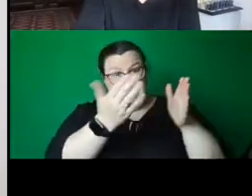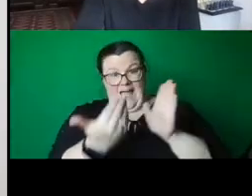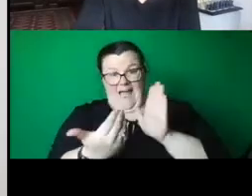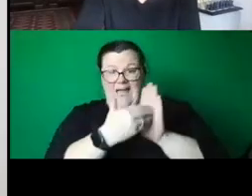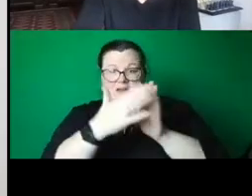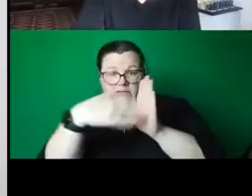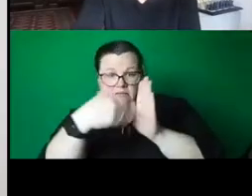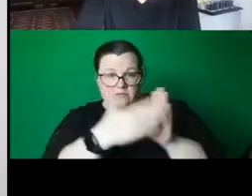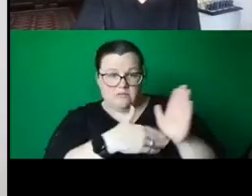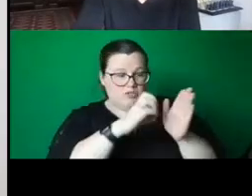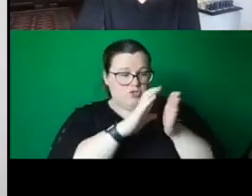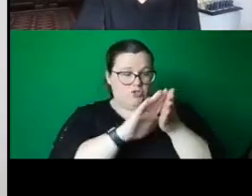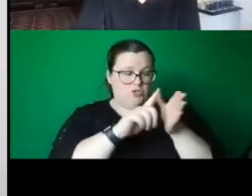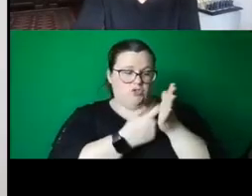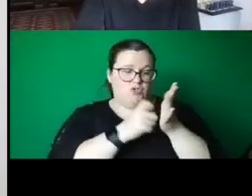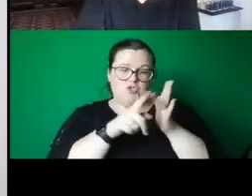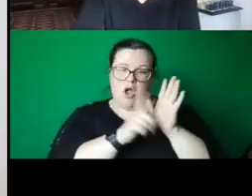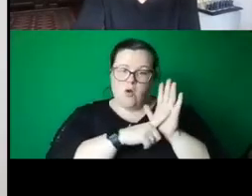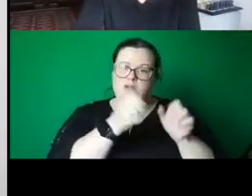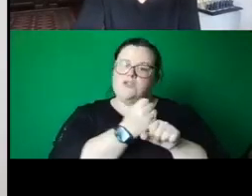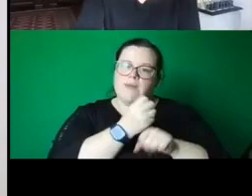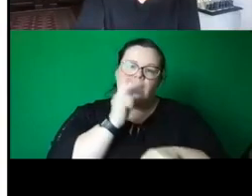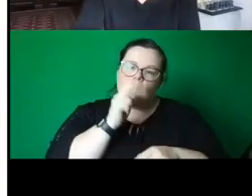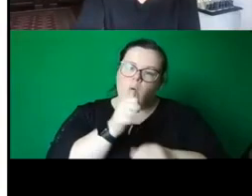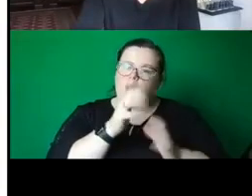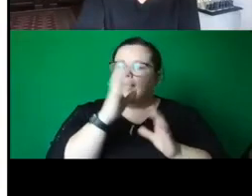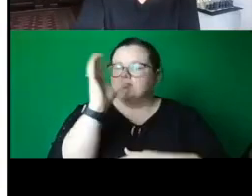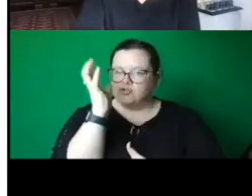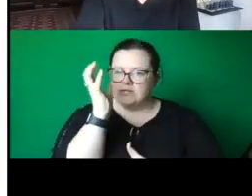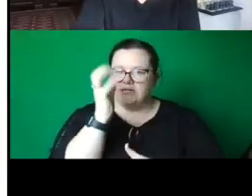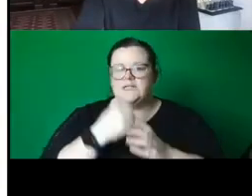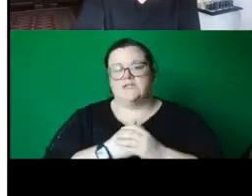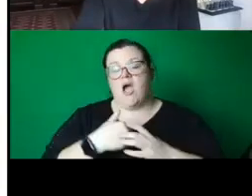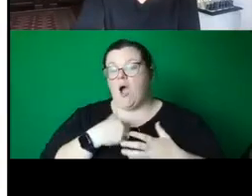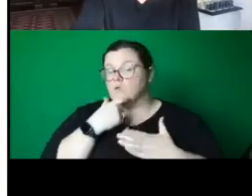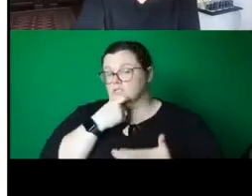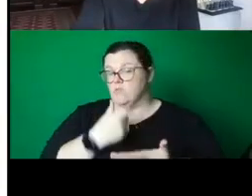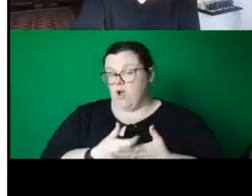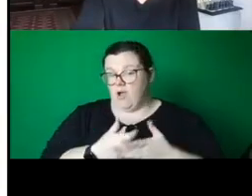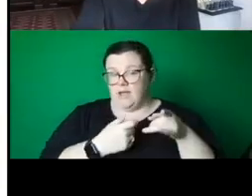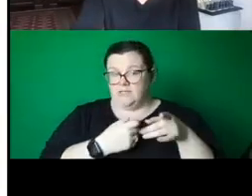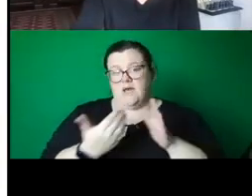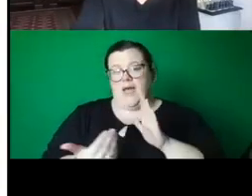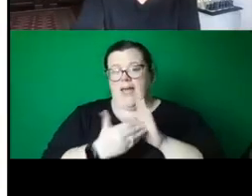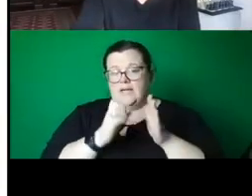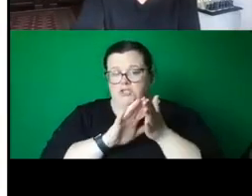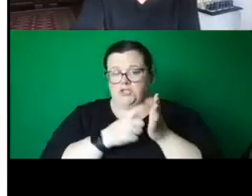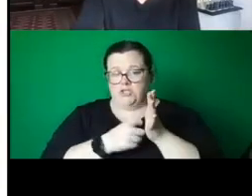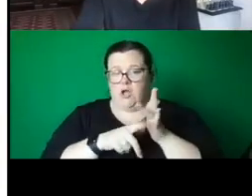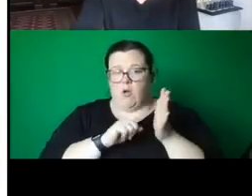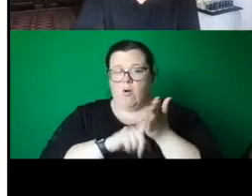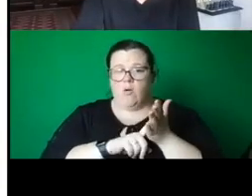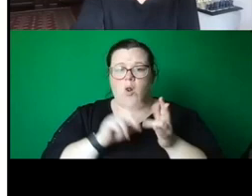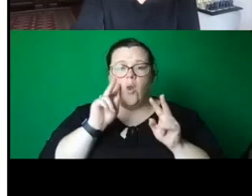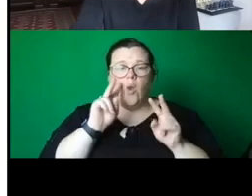To my amazement, the texture of the cardboard covered in charcoal revealed the texture reminiscent of the burnt tree barb.